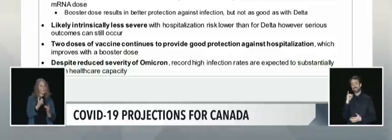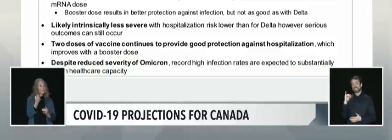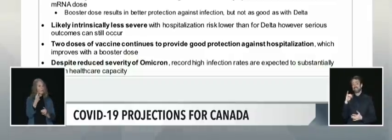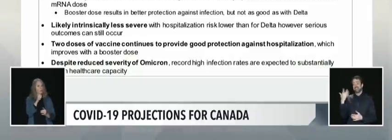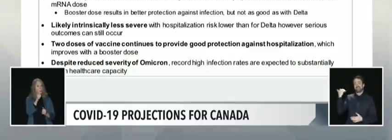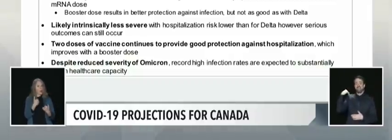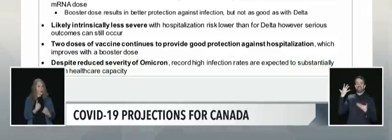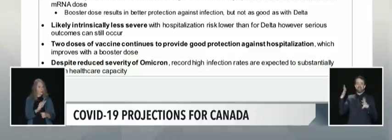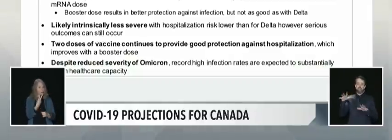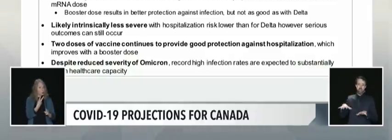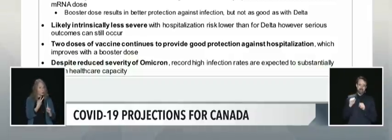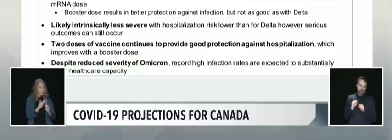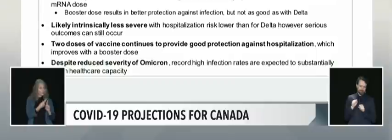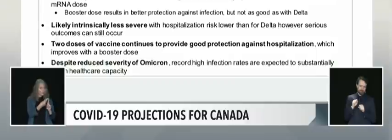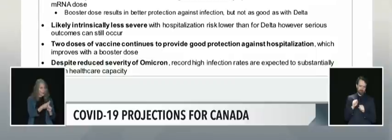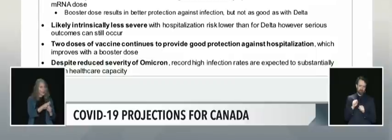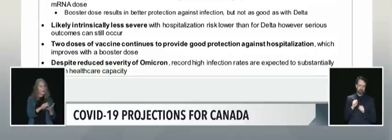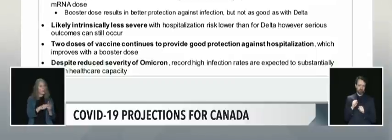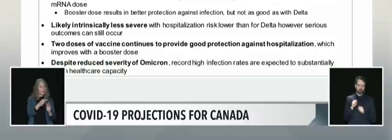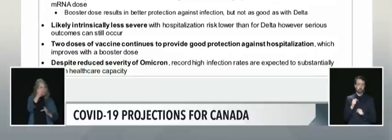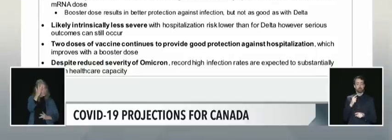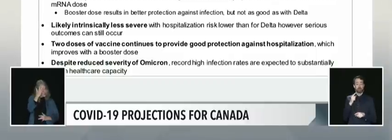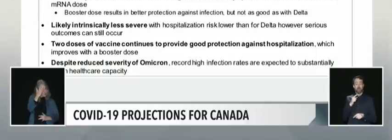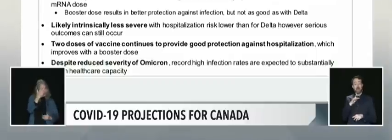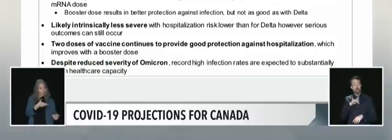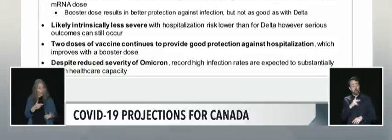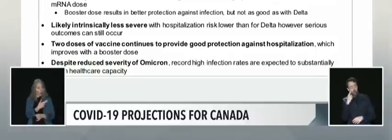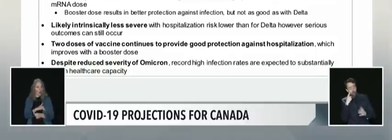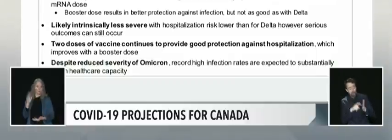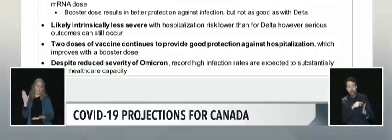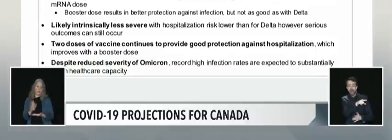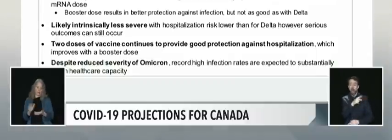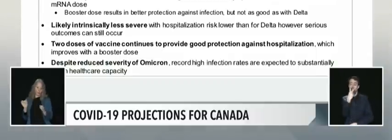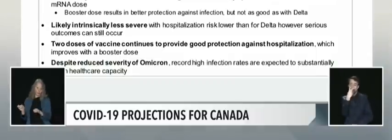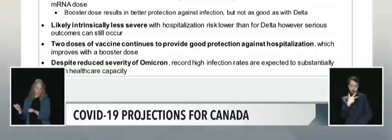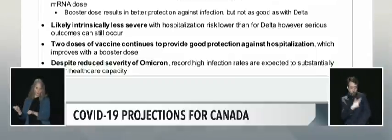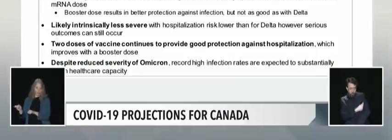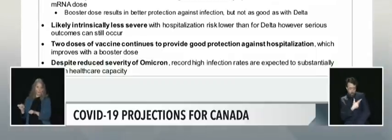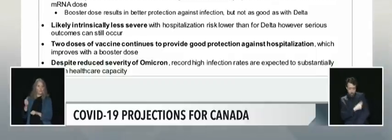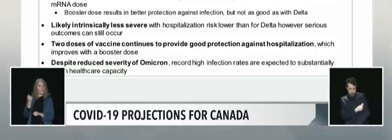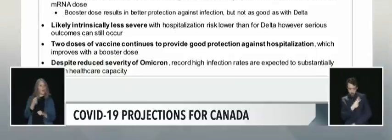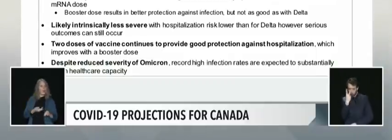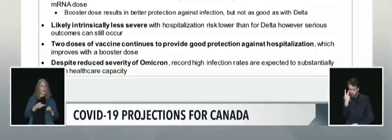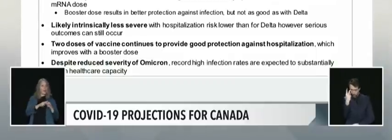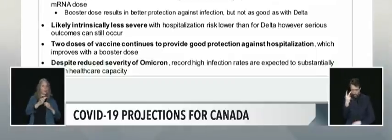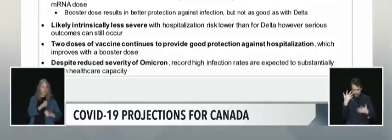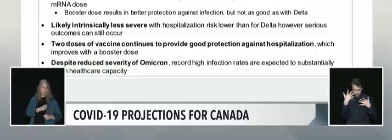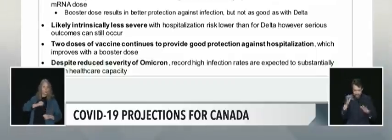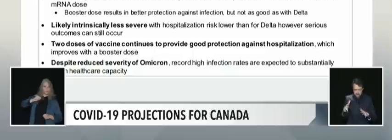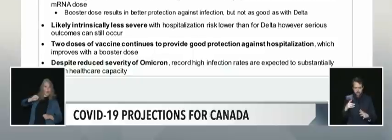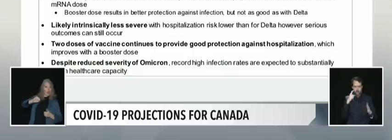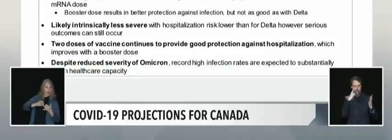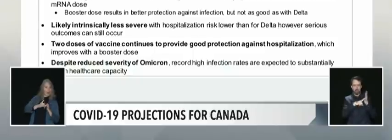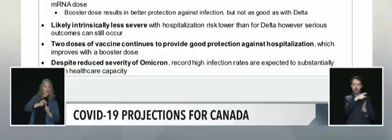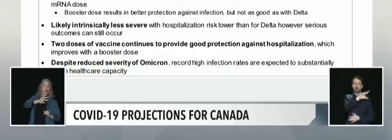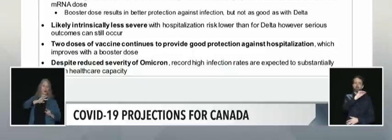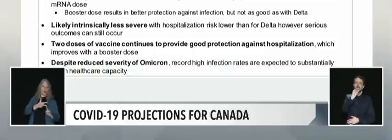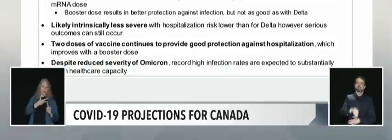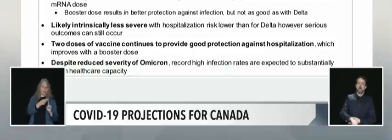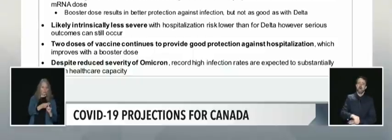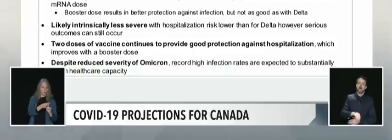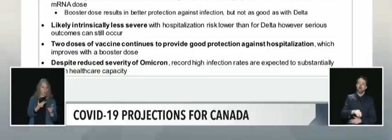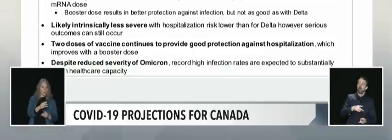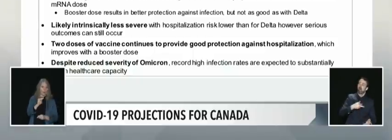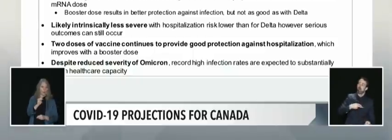likely to be admitted to hospital and this protection is increased with an additional mRNA vaccine dose of either Moderna